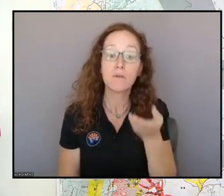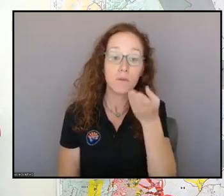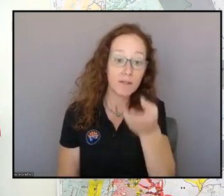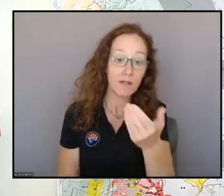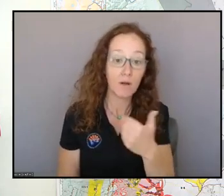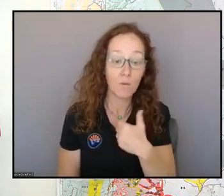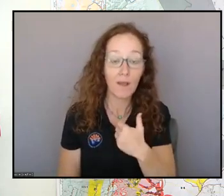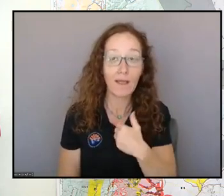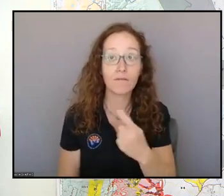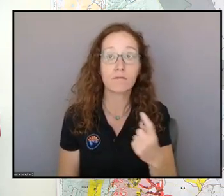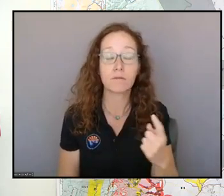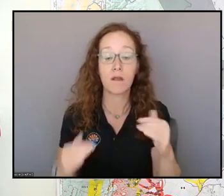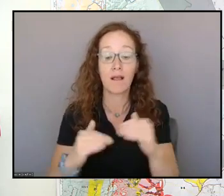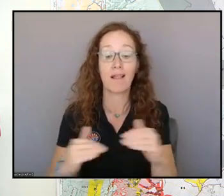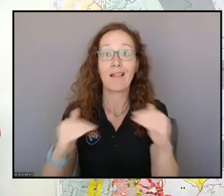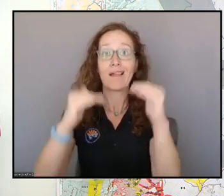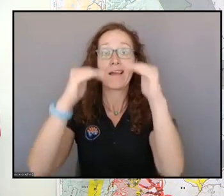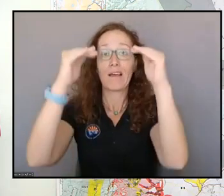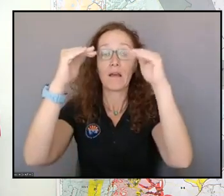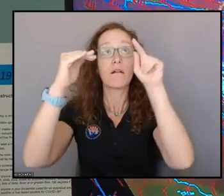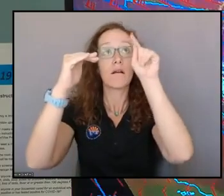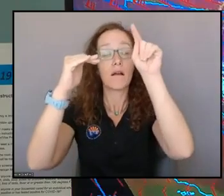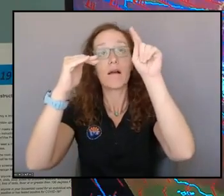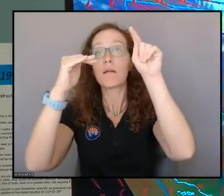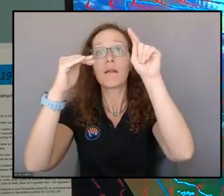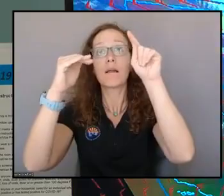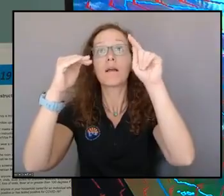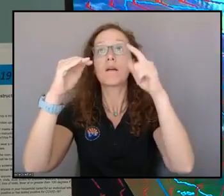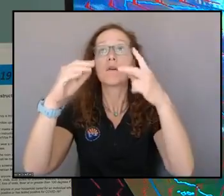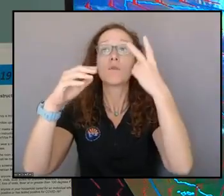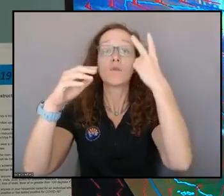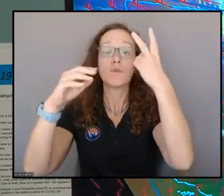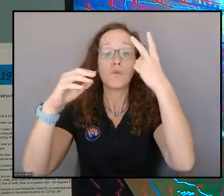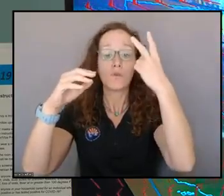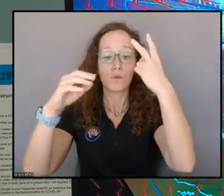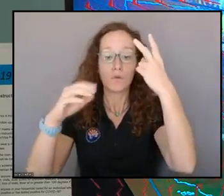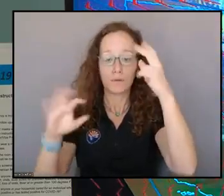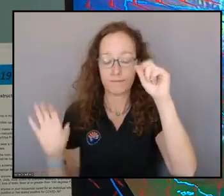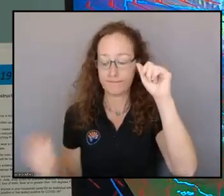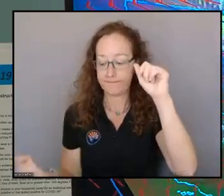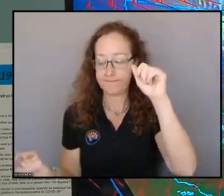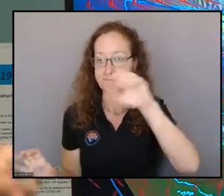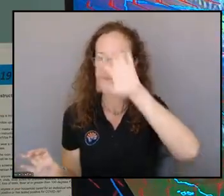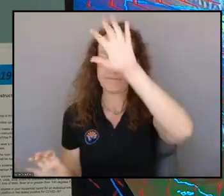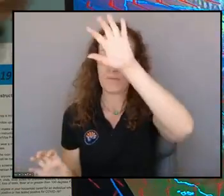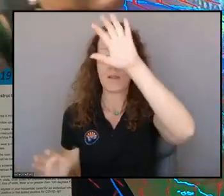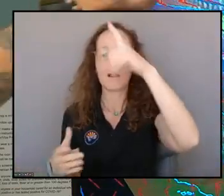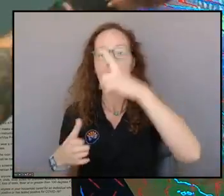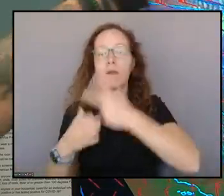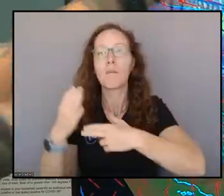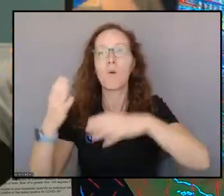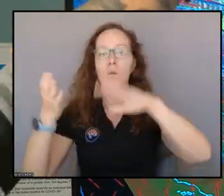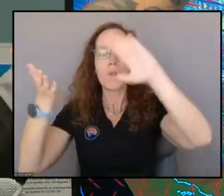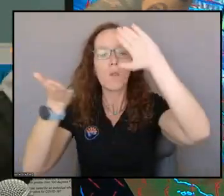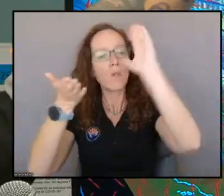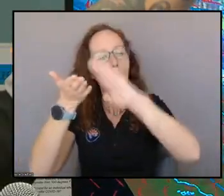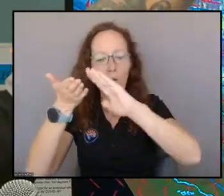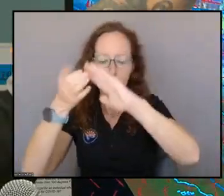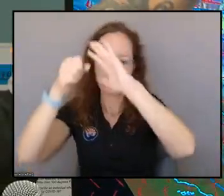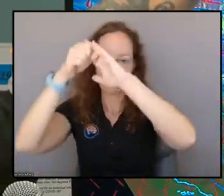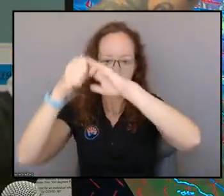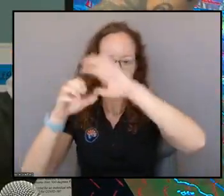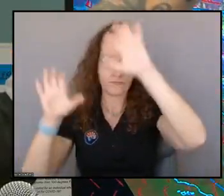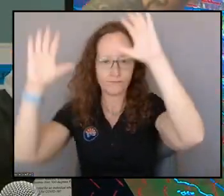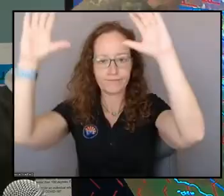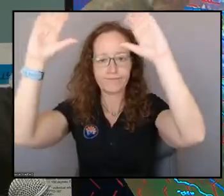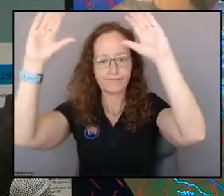-level low-pressure systems. So, there's one down here in the Baja of California, and then way up here, you